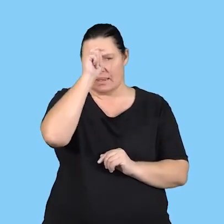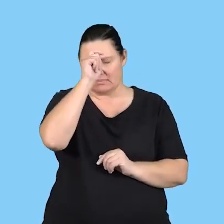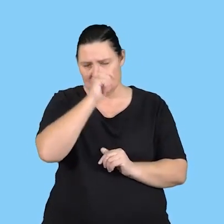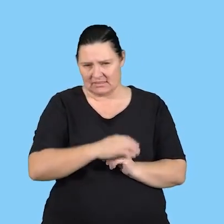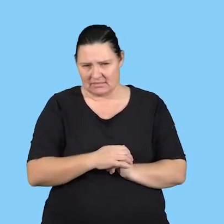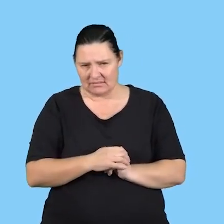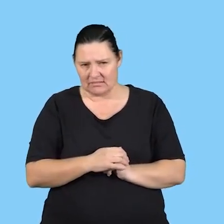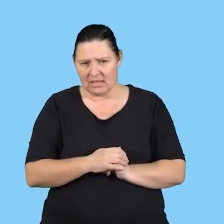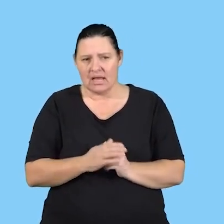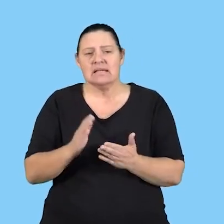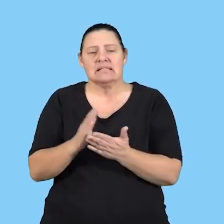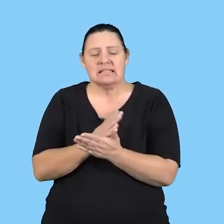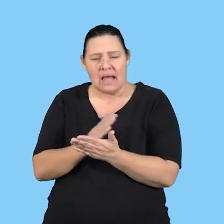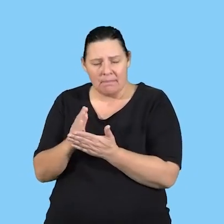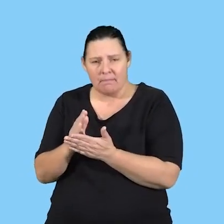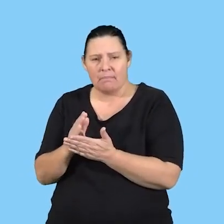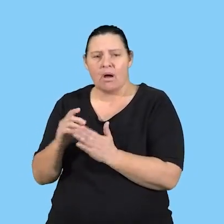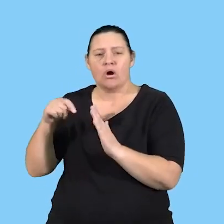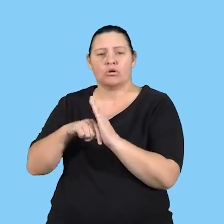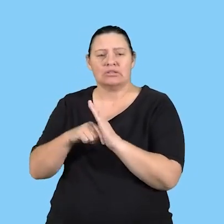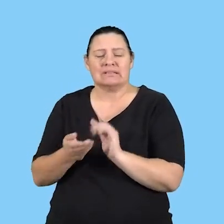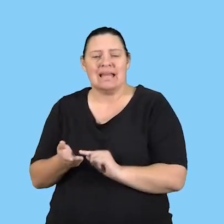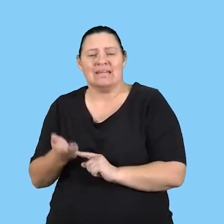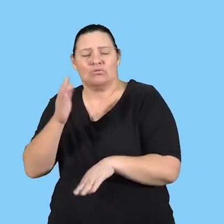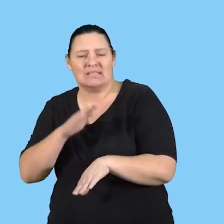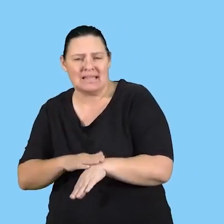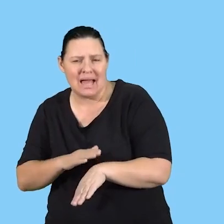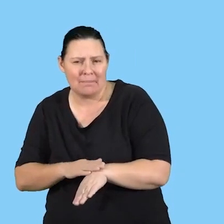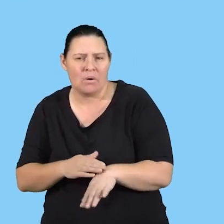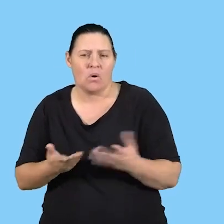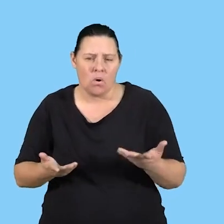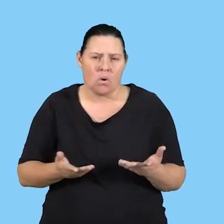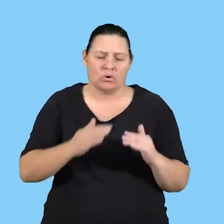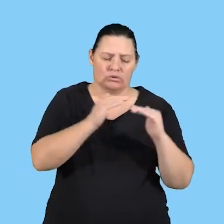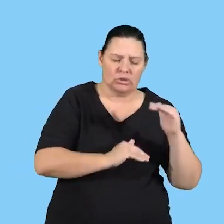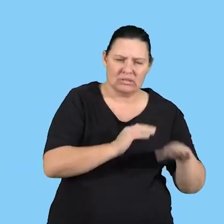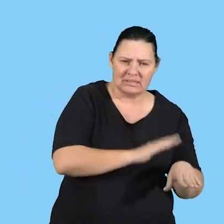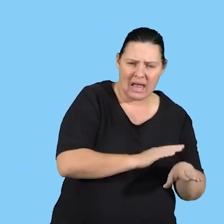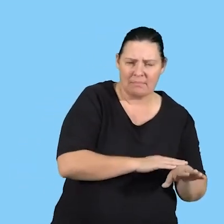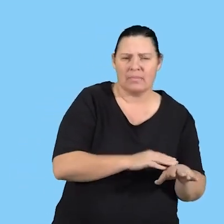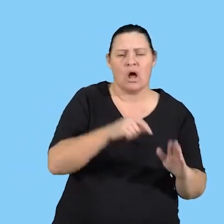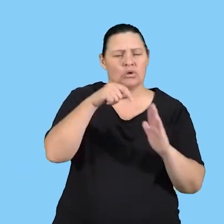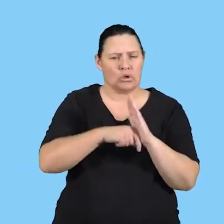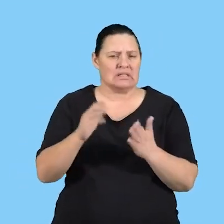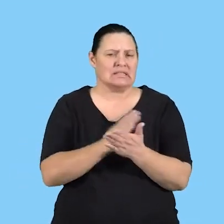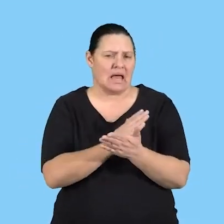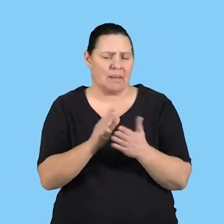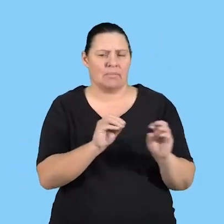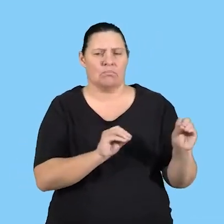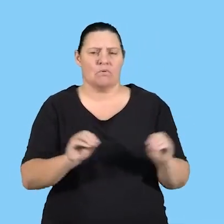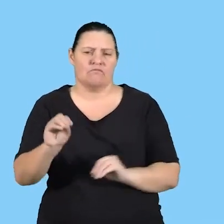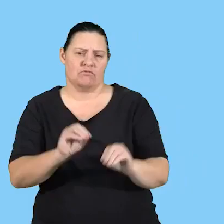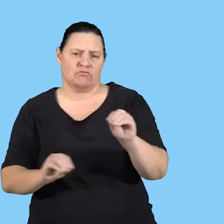done some adjustments to content increasing time, reducing time, shifting some content as you